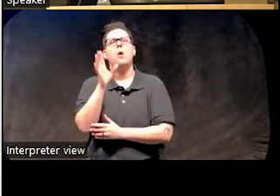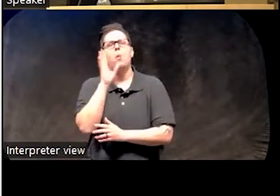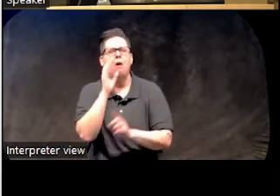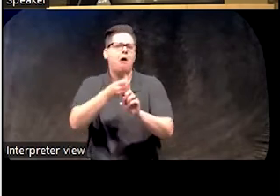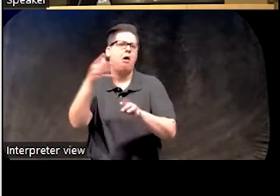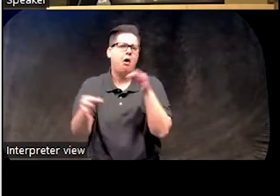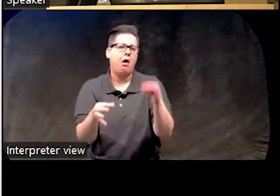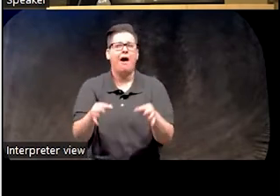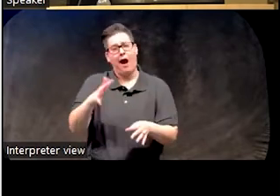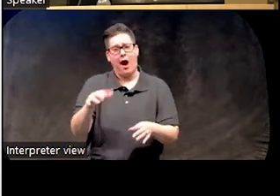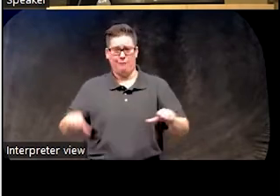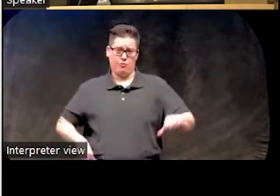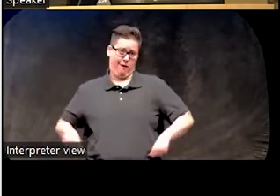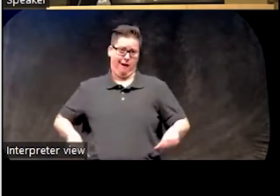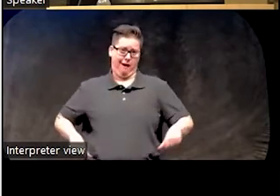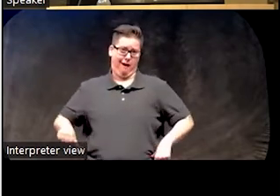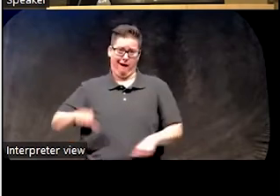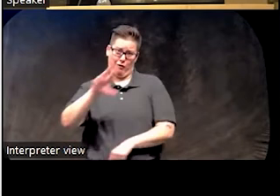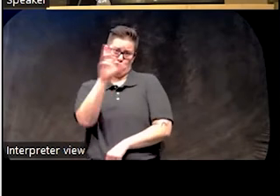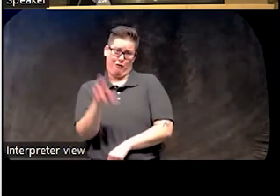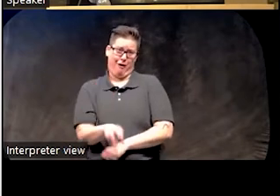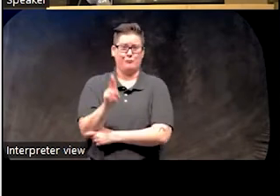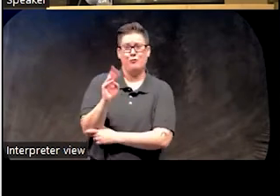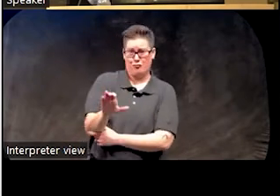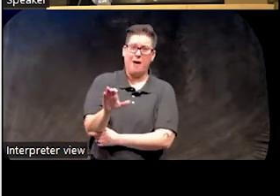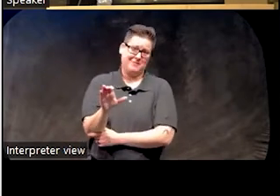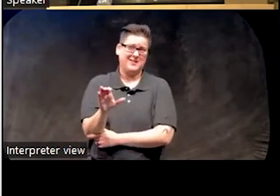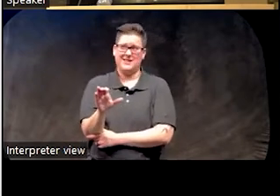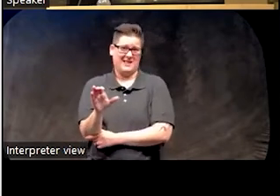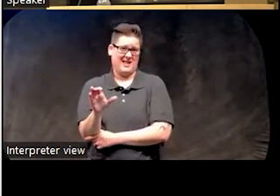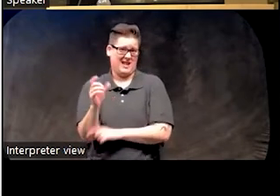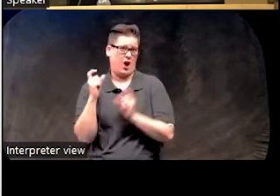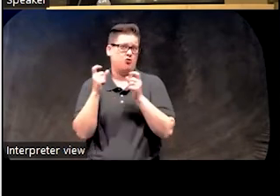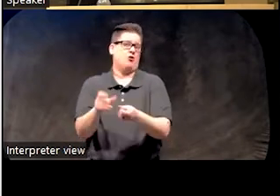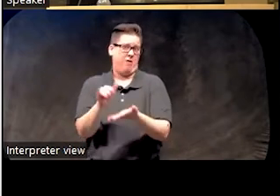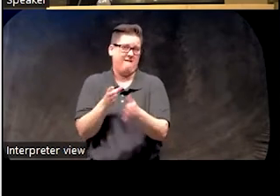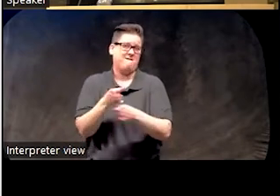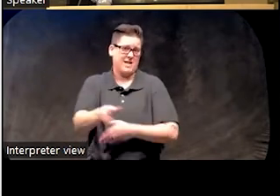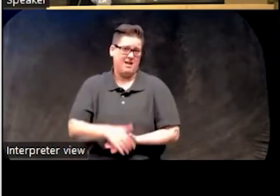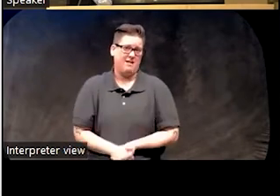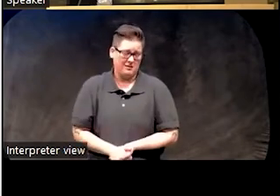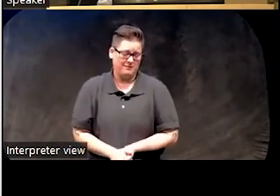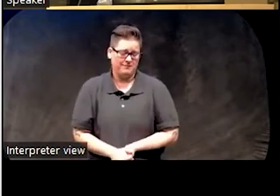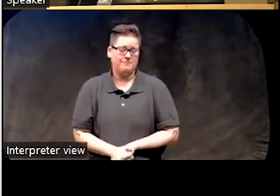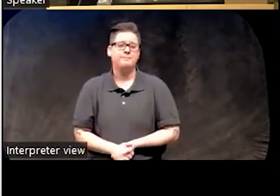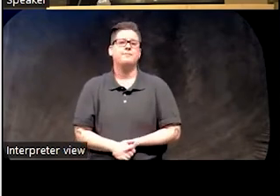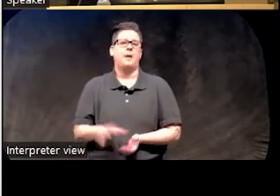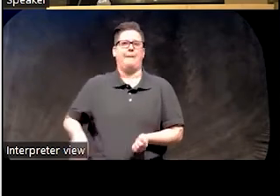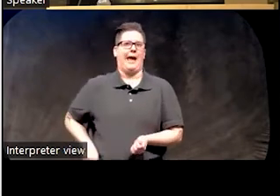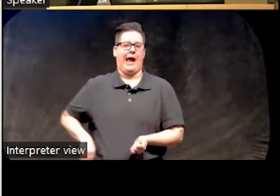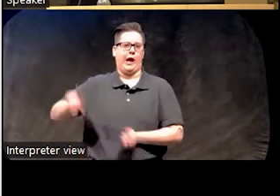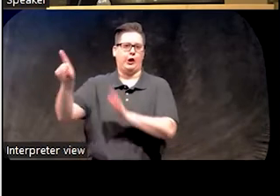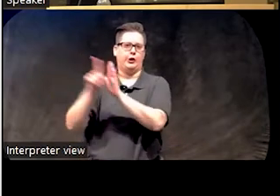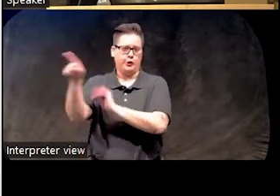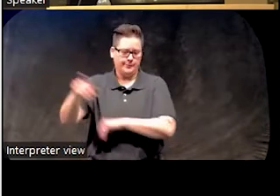this a little bit to brag about Rochester and URMC's contributions to this field. So, again, introduced in 2000,